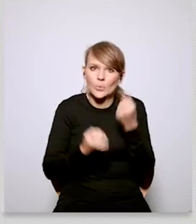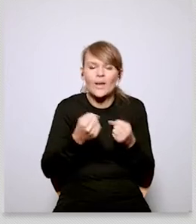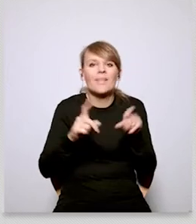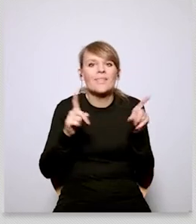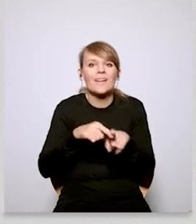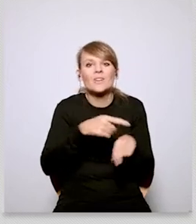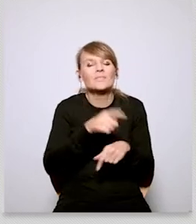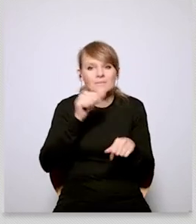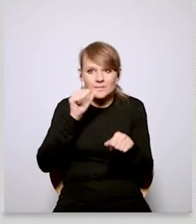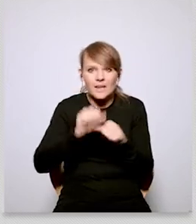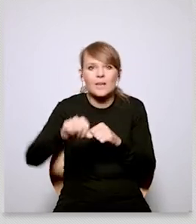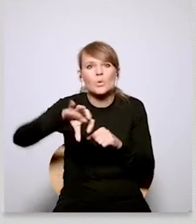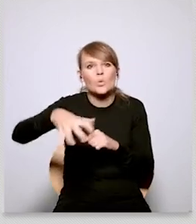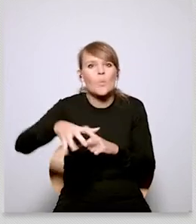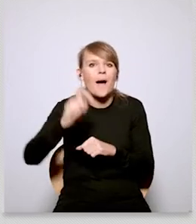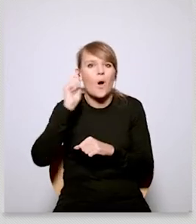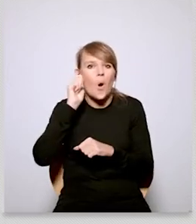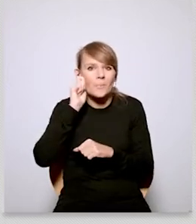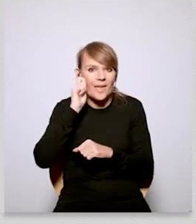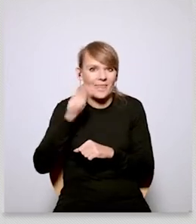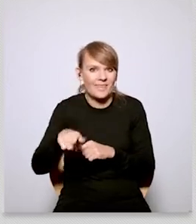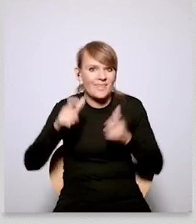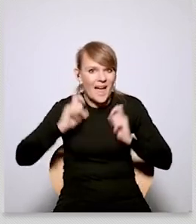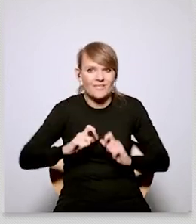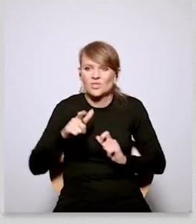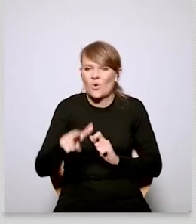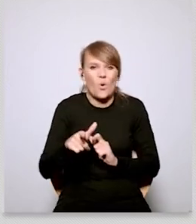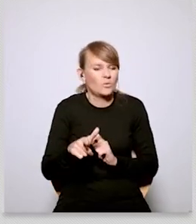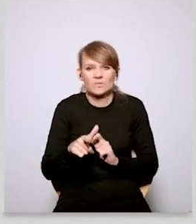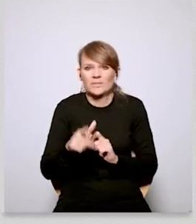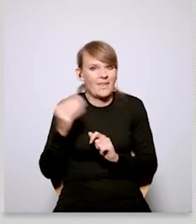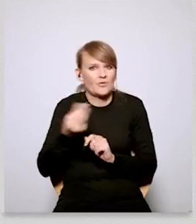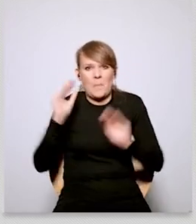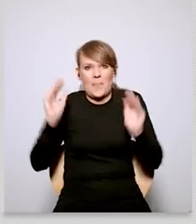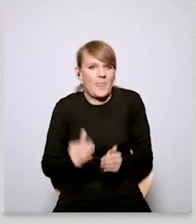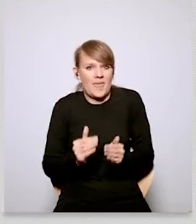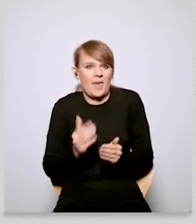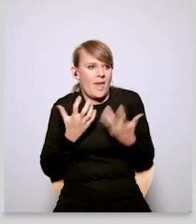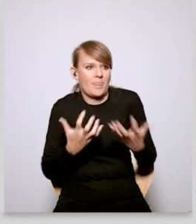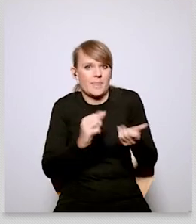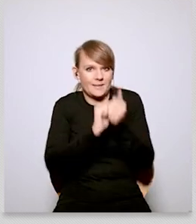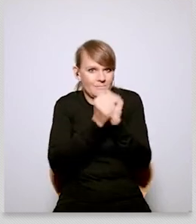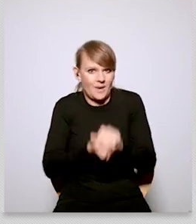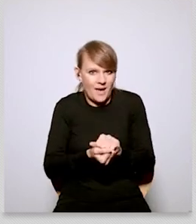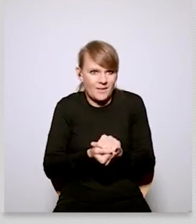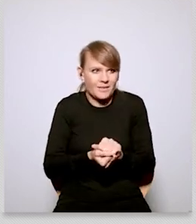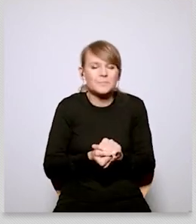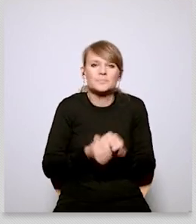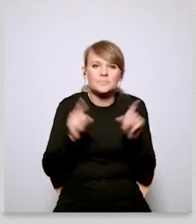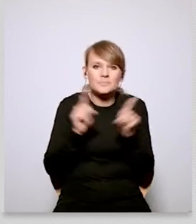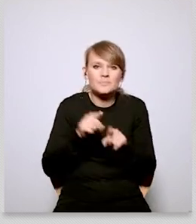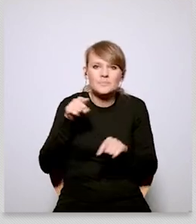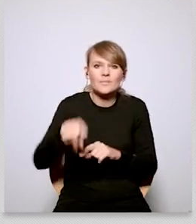however not much more and women who live in the countryside are actually even less willing to change